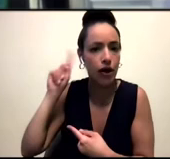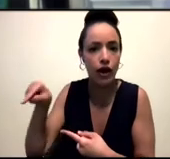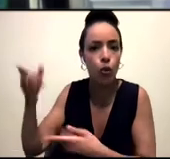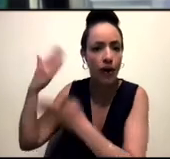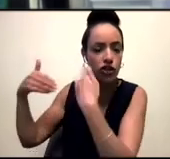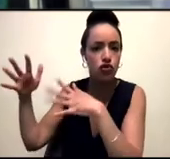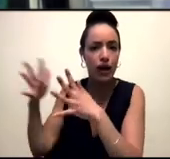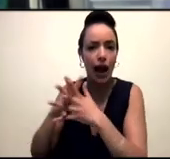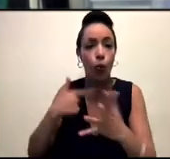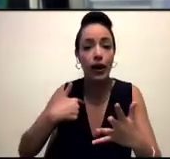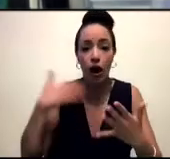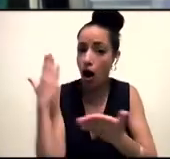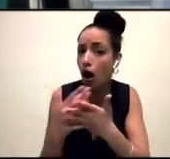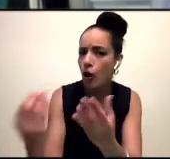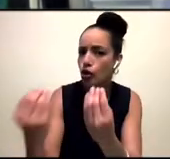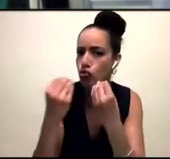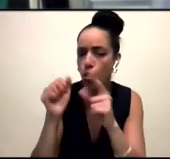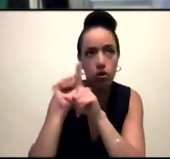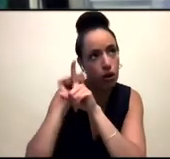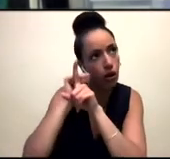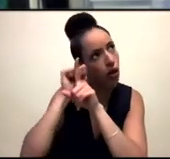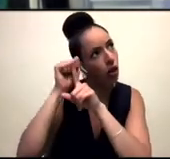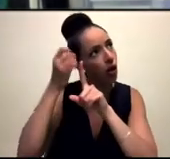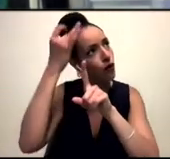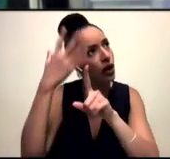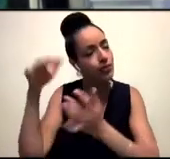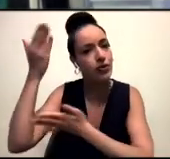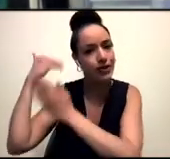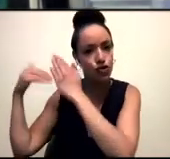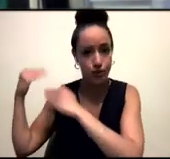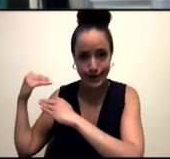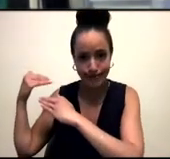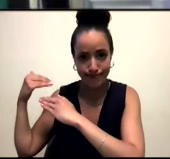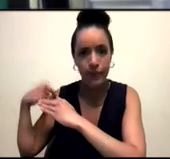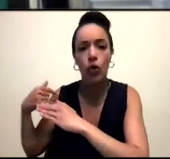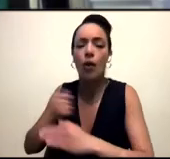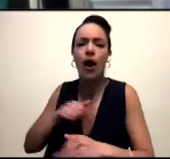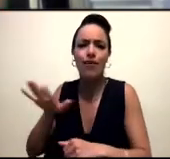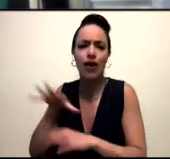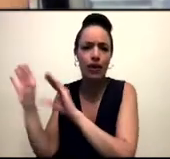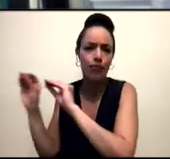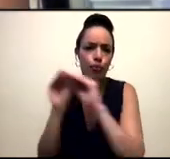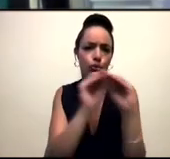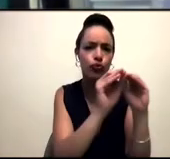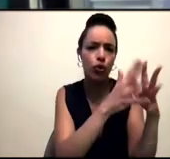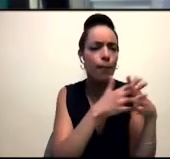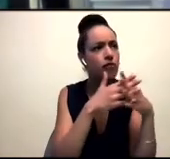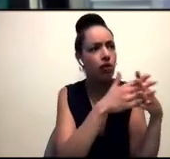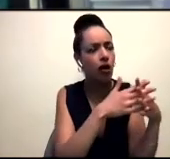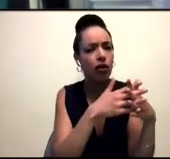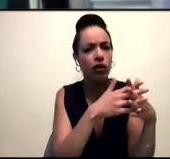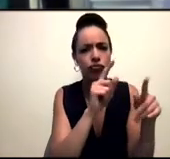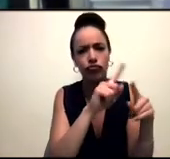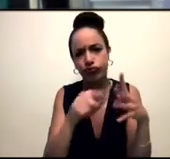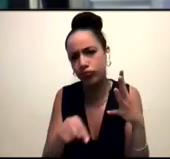ignore it, right? And even thinking about my people, like my family came to the US, I think, in many different iterations,